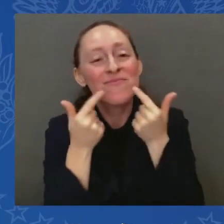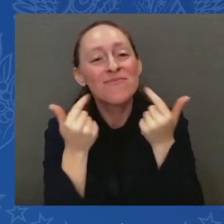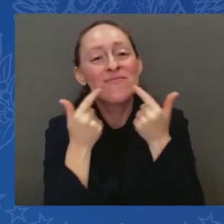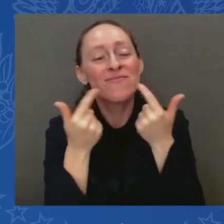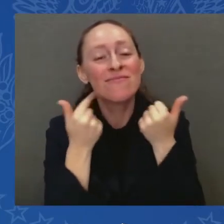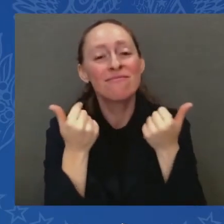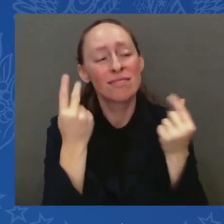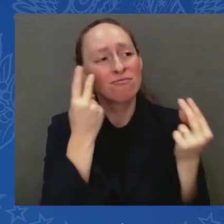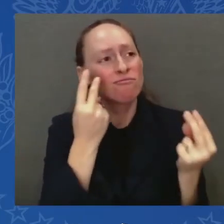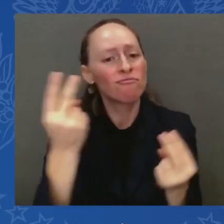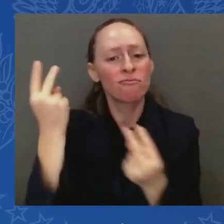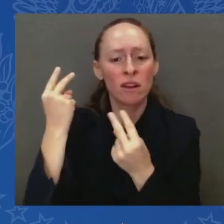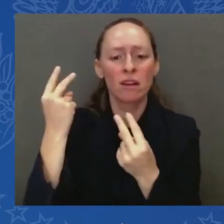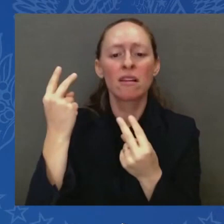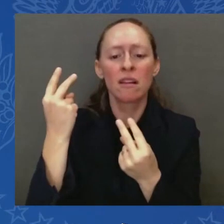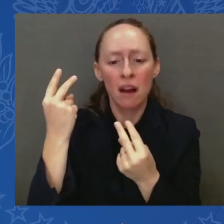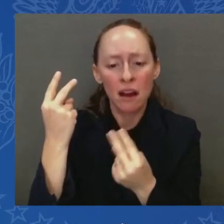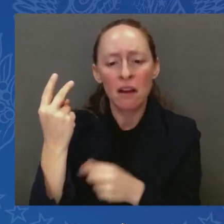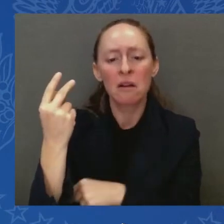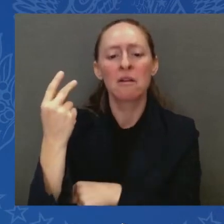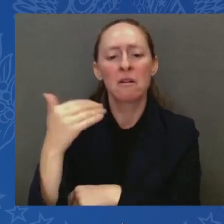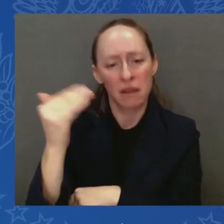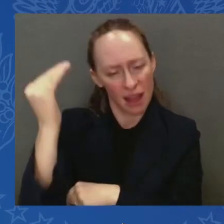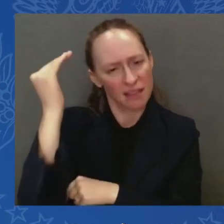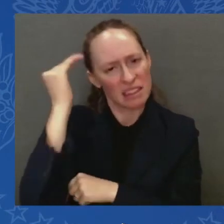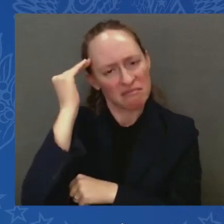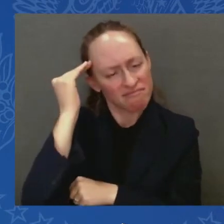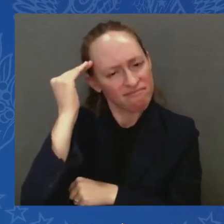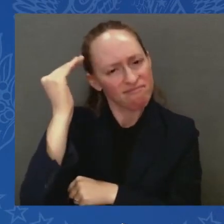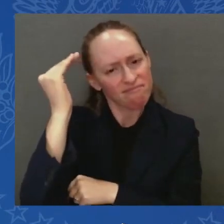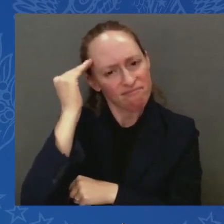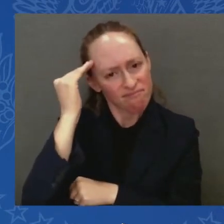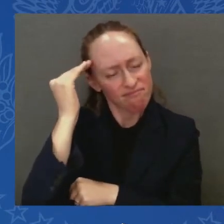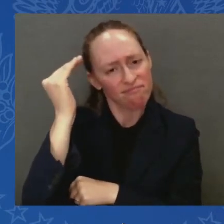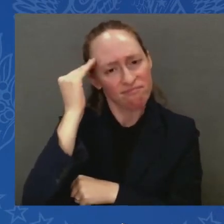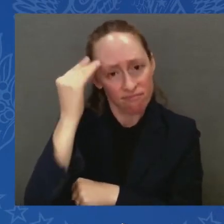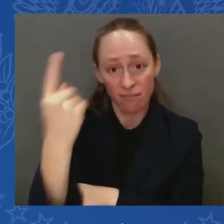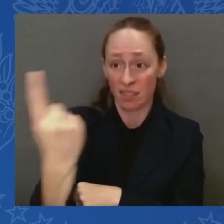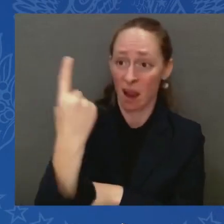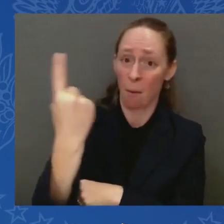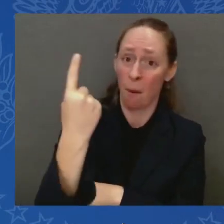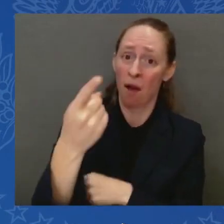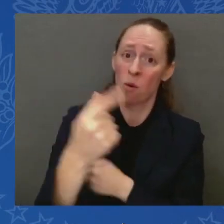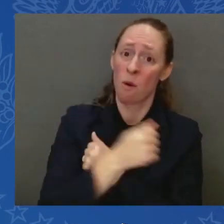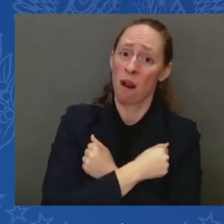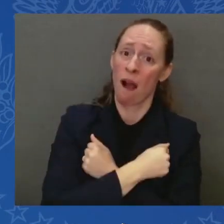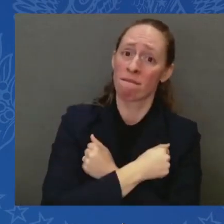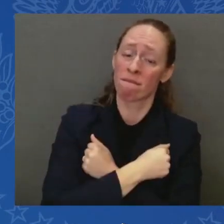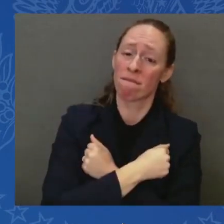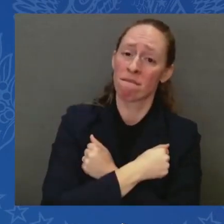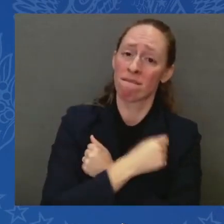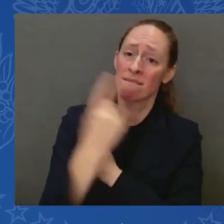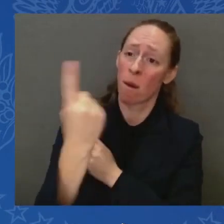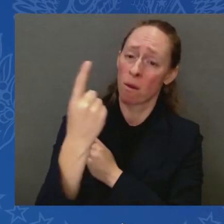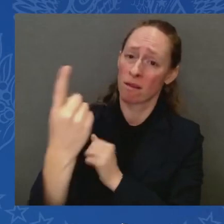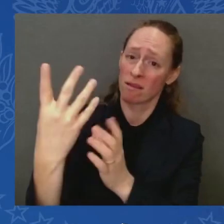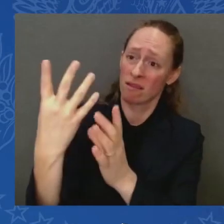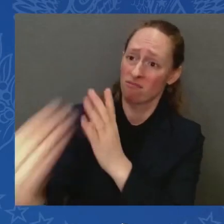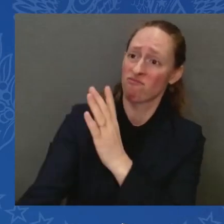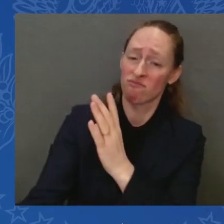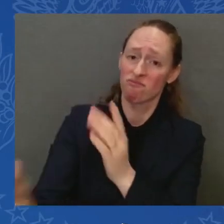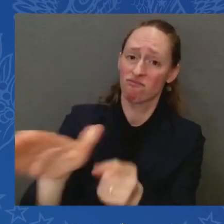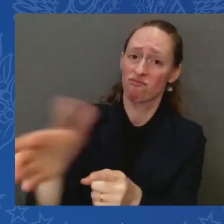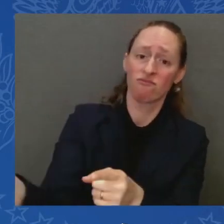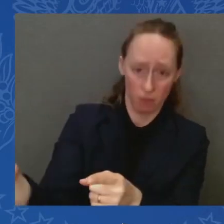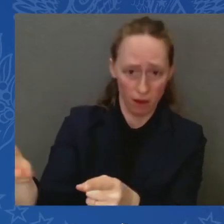never be truly gone. There's something that's never fully lost. Your love for them and